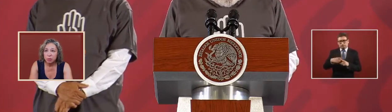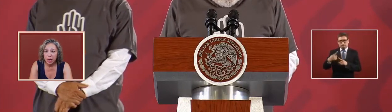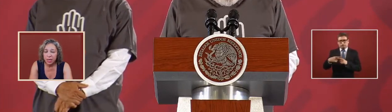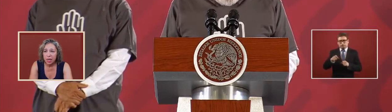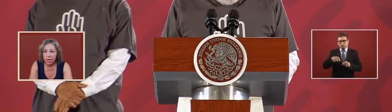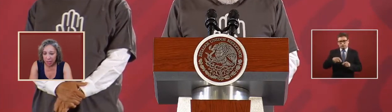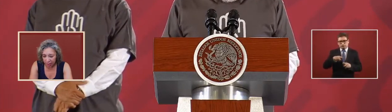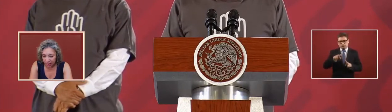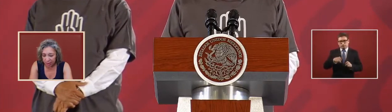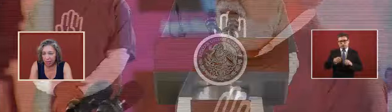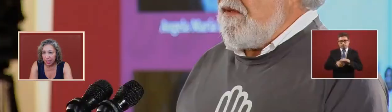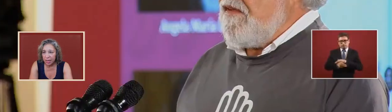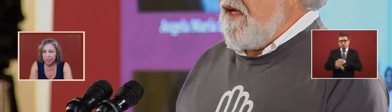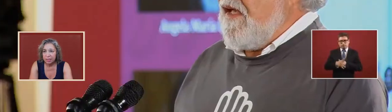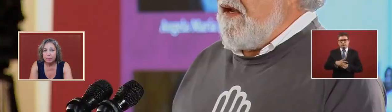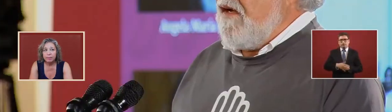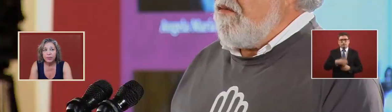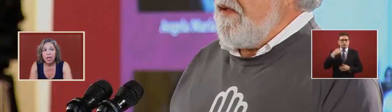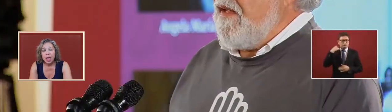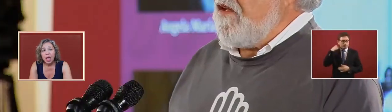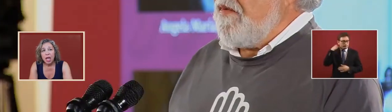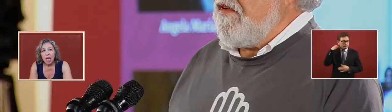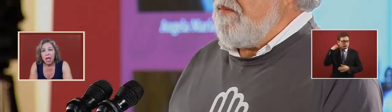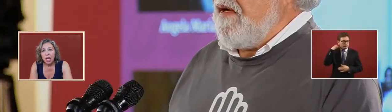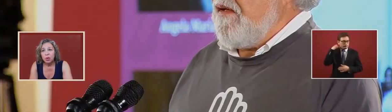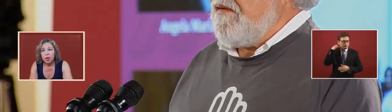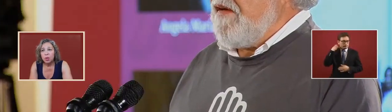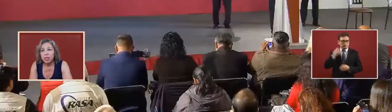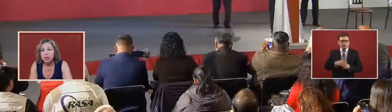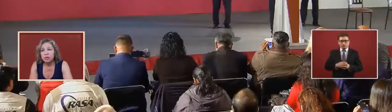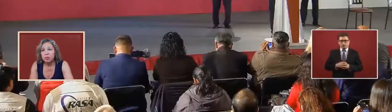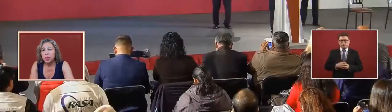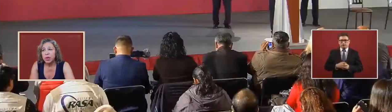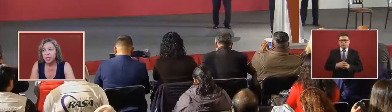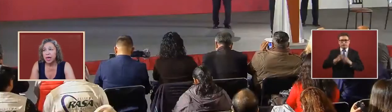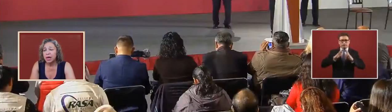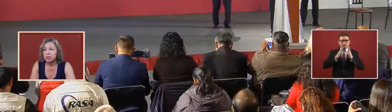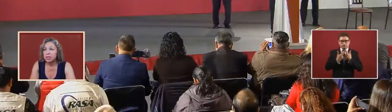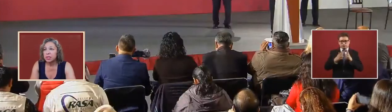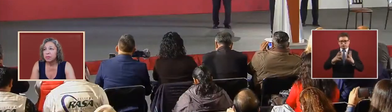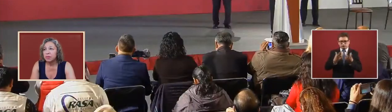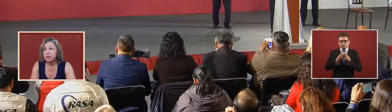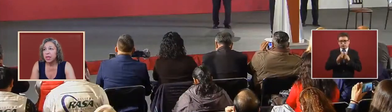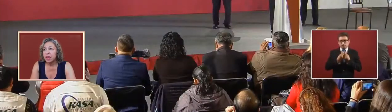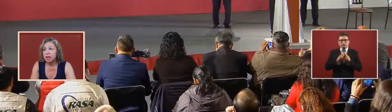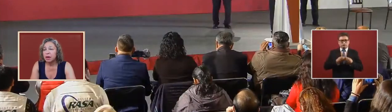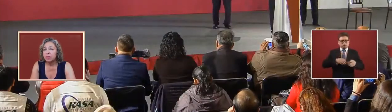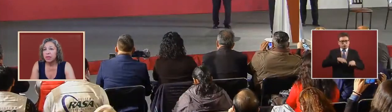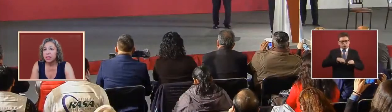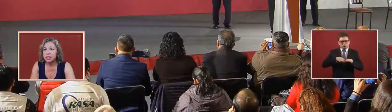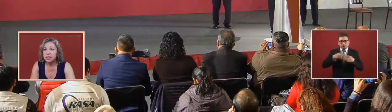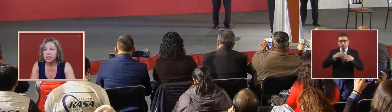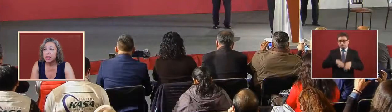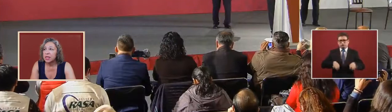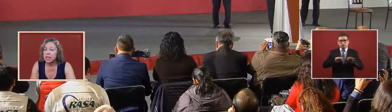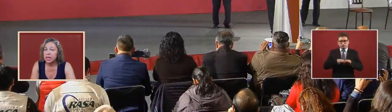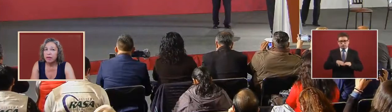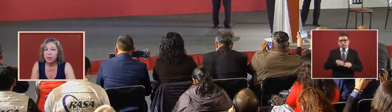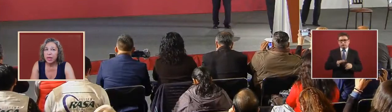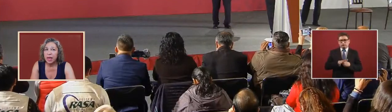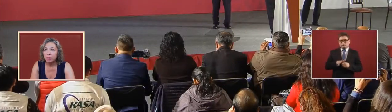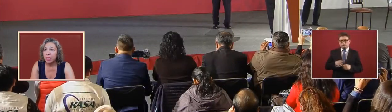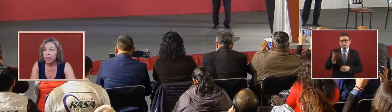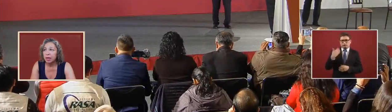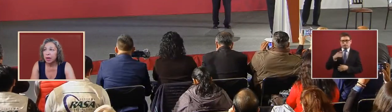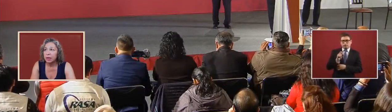that is being done in this case we want to point out some of the uh things that